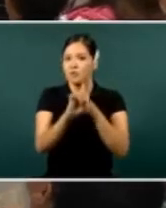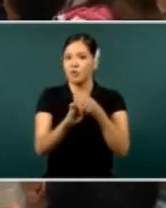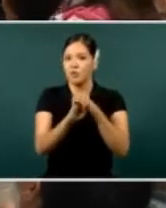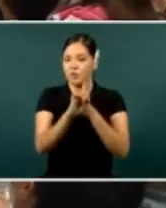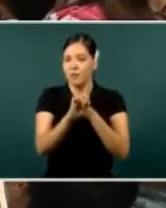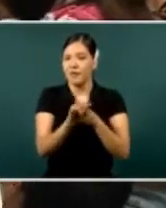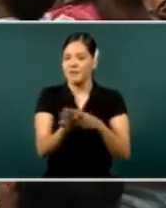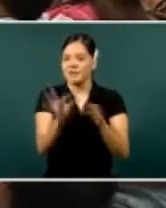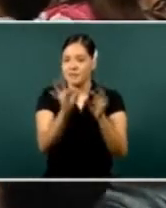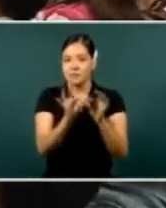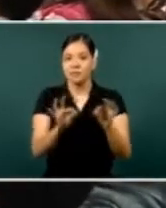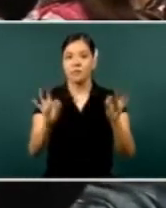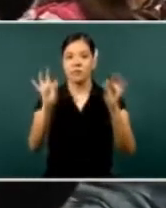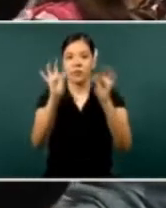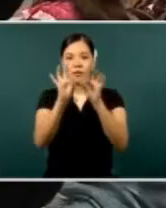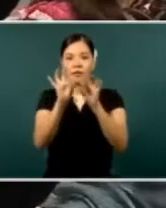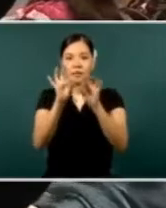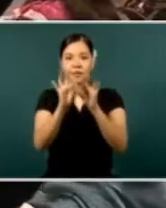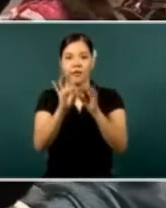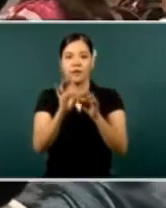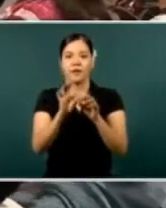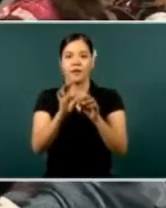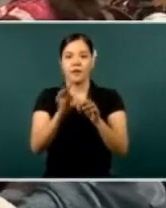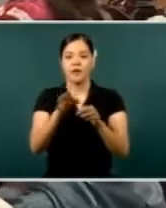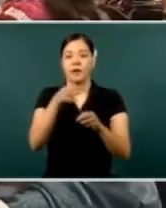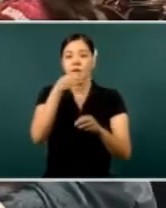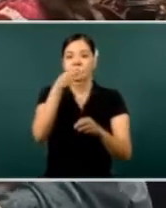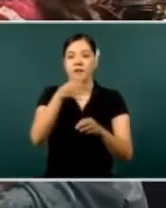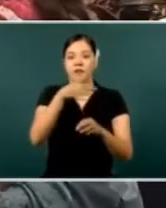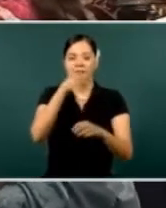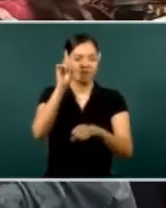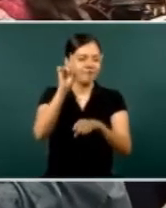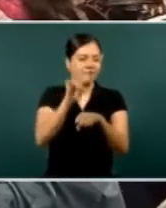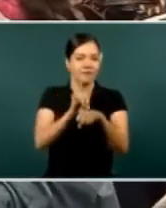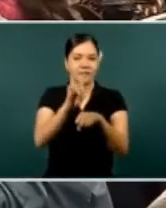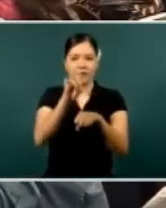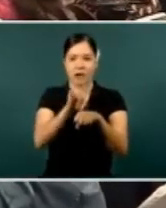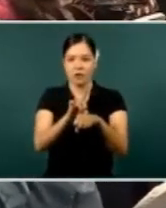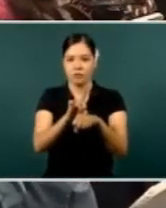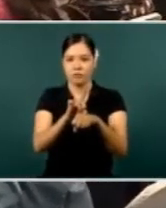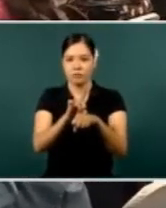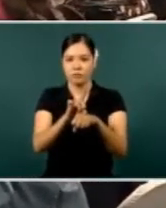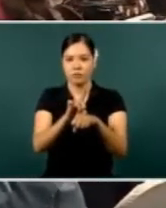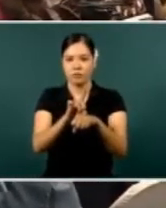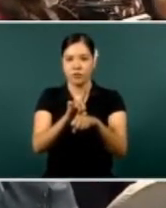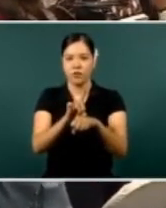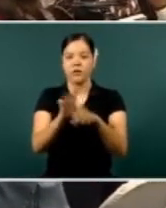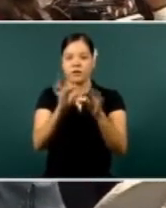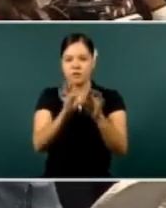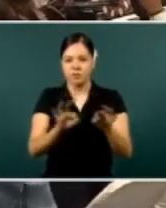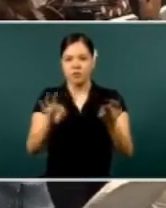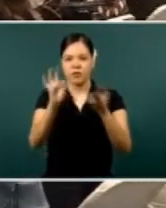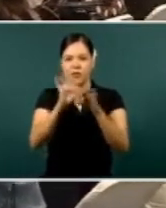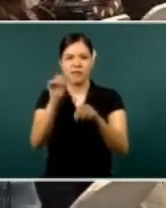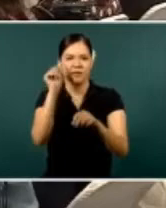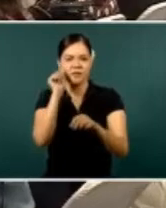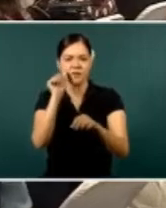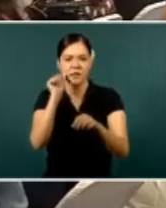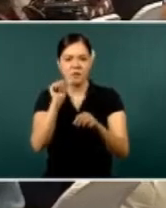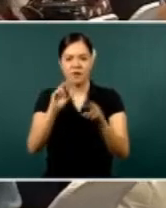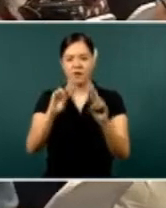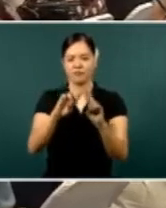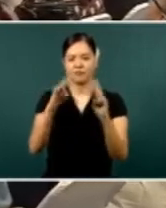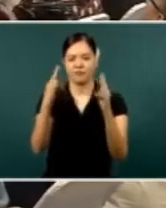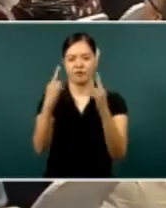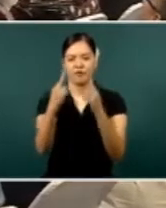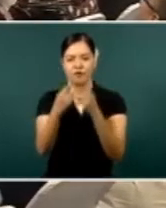That preoccupies us very much every day. And we have an agreement with the Security